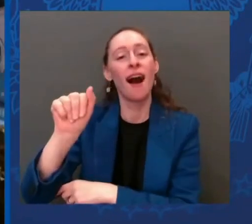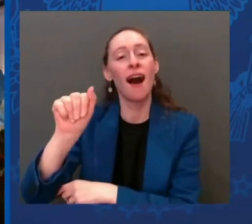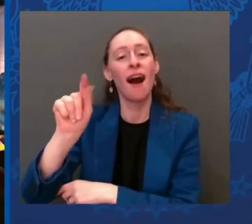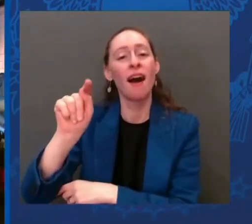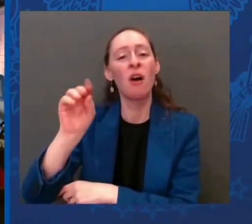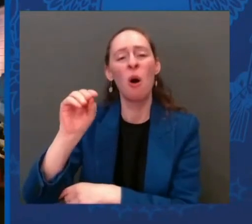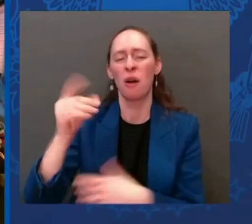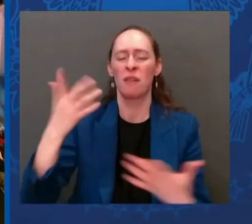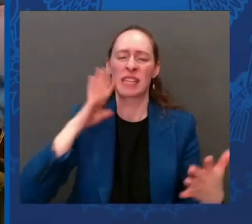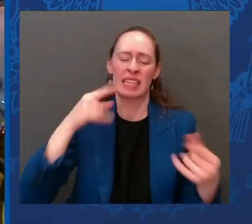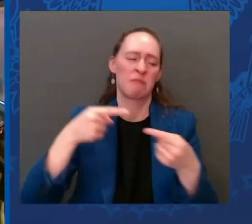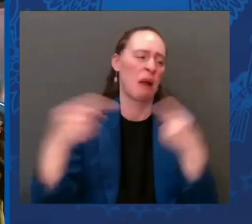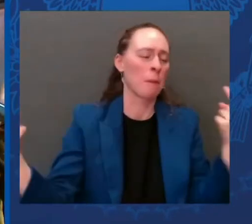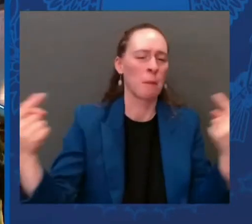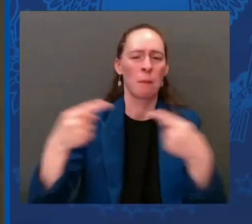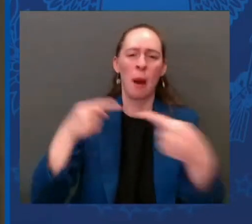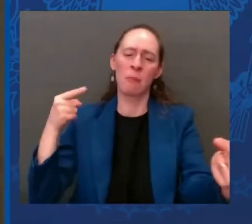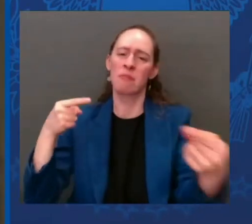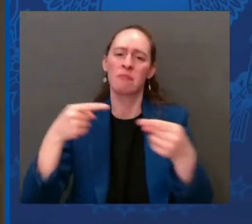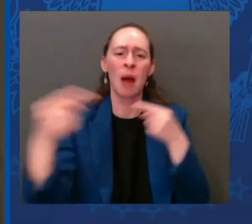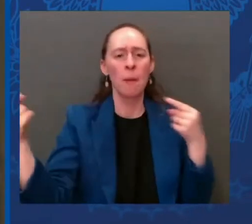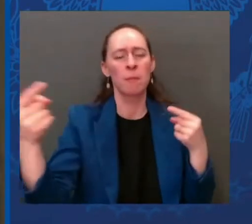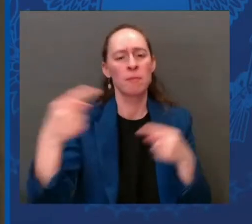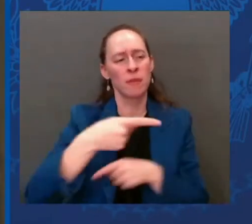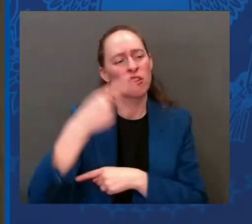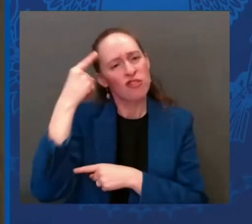He thought NATO would fracture and divide.